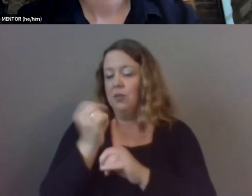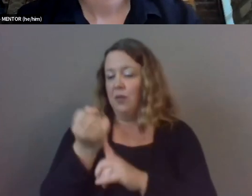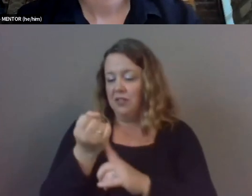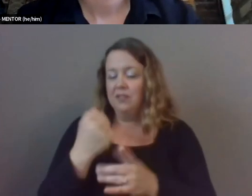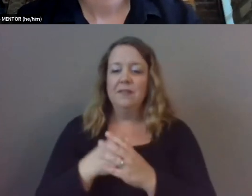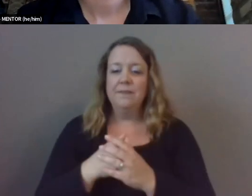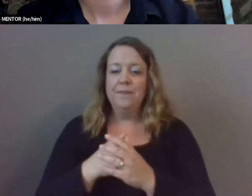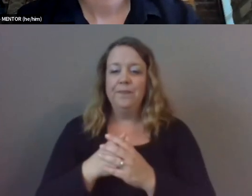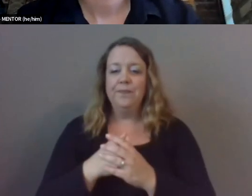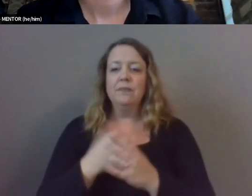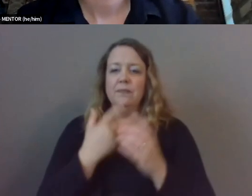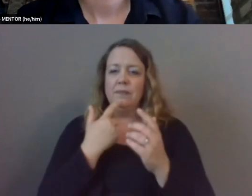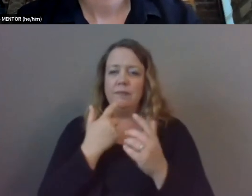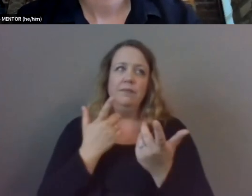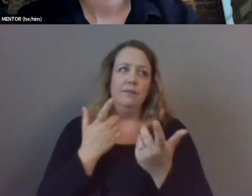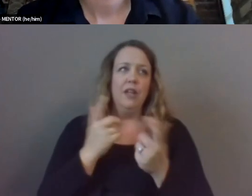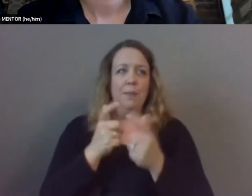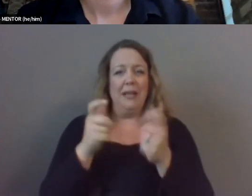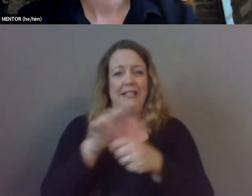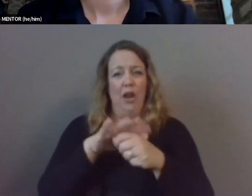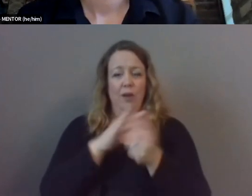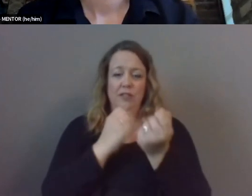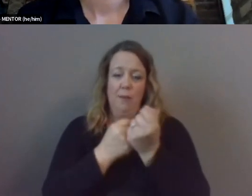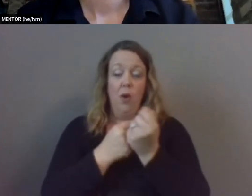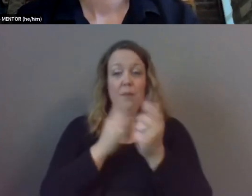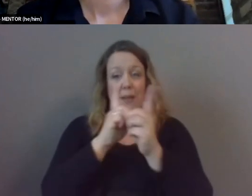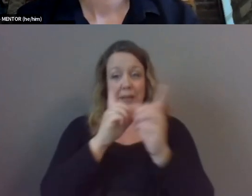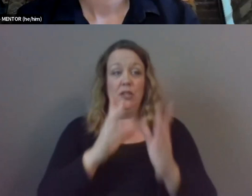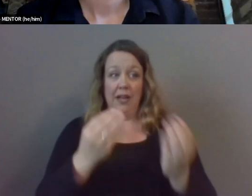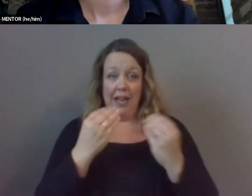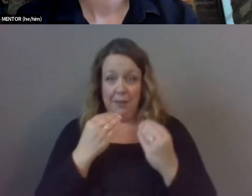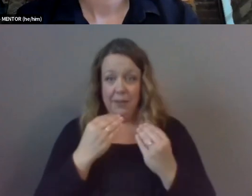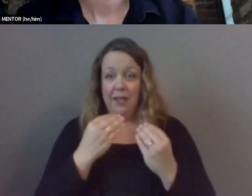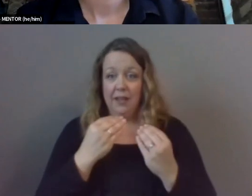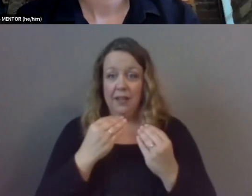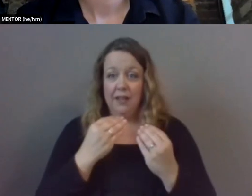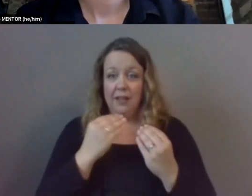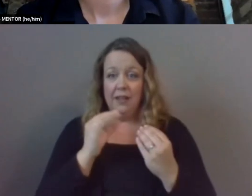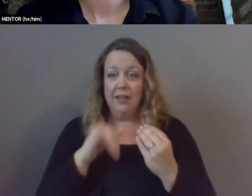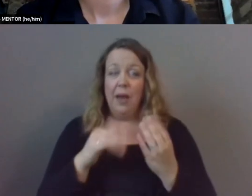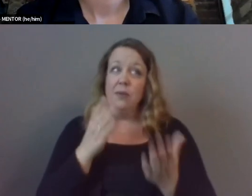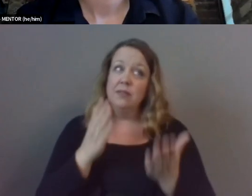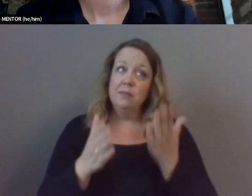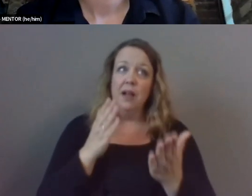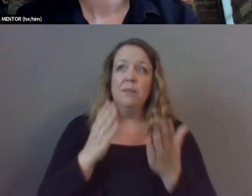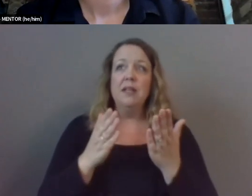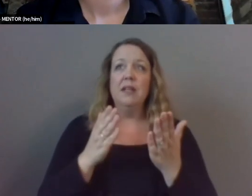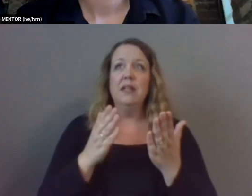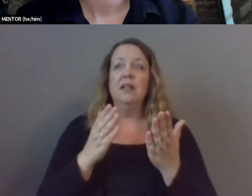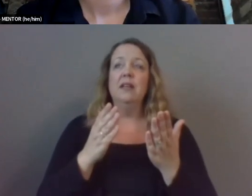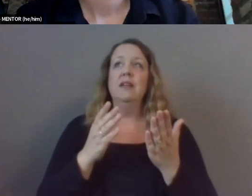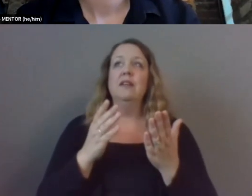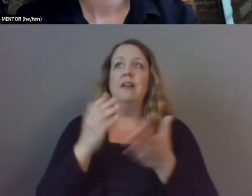uh area of support that my mentor gave me was probably um the process to college